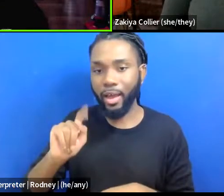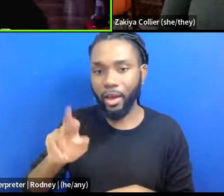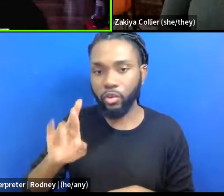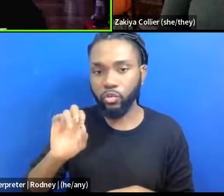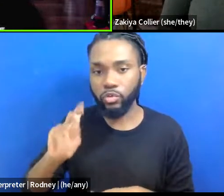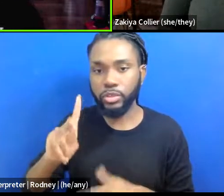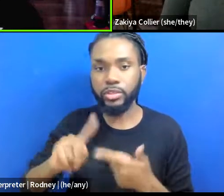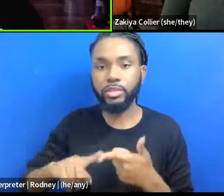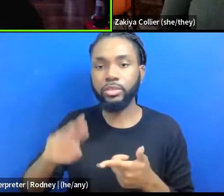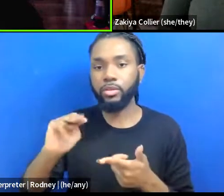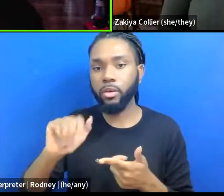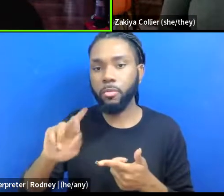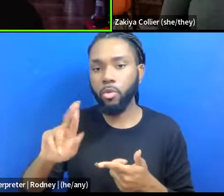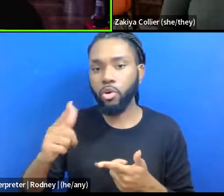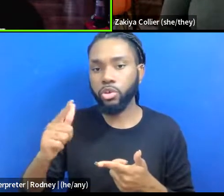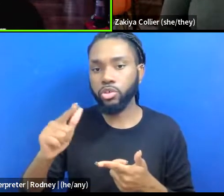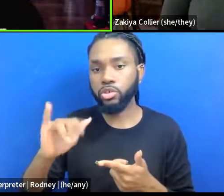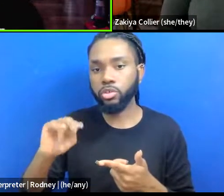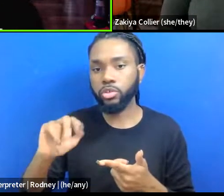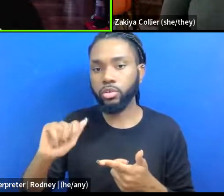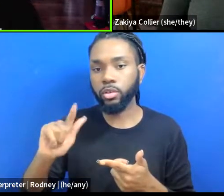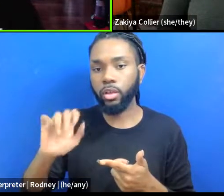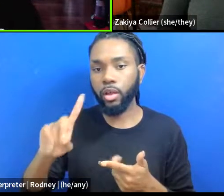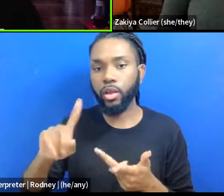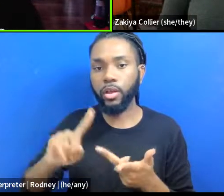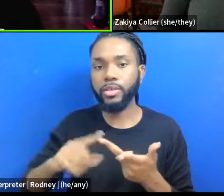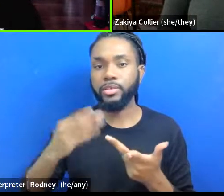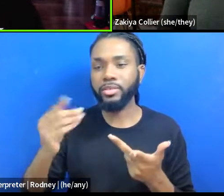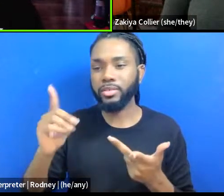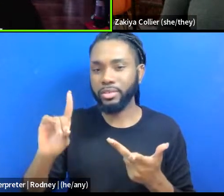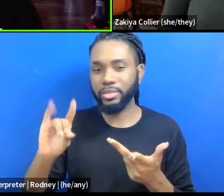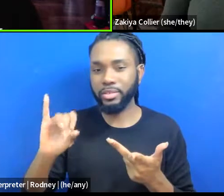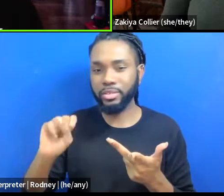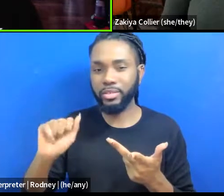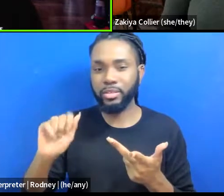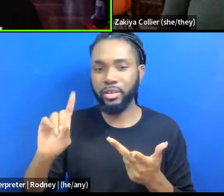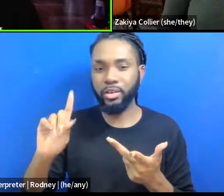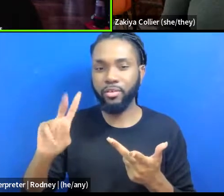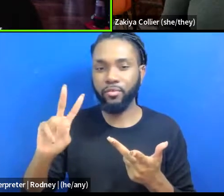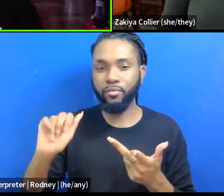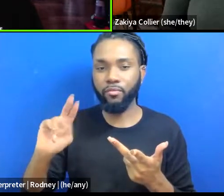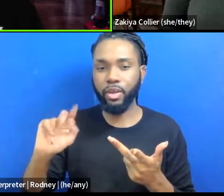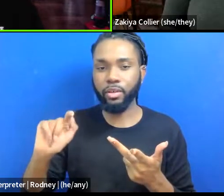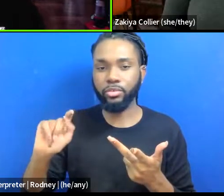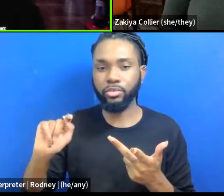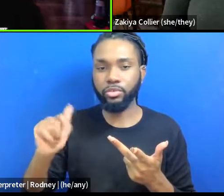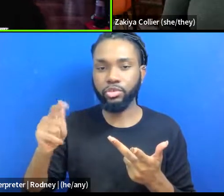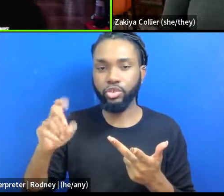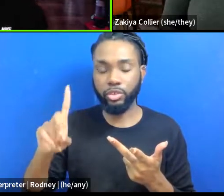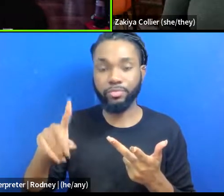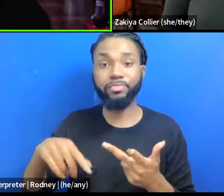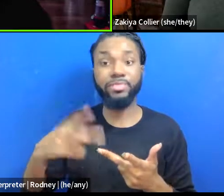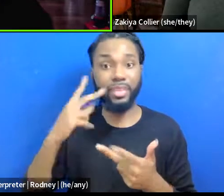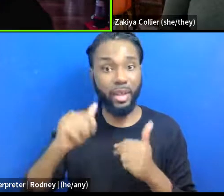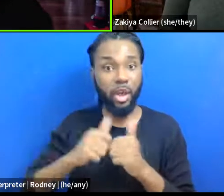then when you look at how that language is applied through the criminal justice system, it's like, they're looking for us to commit a crime